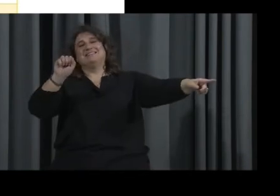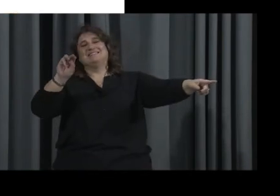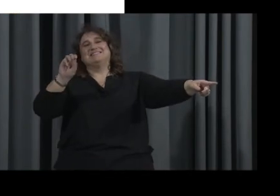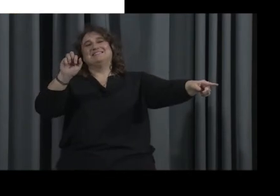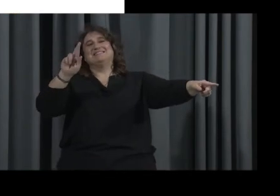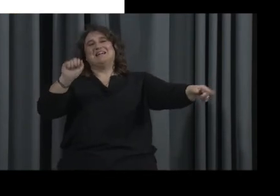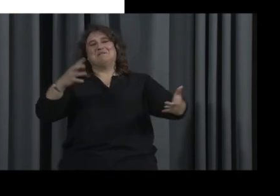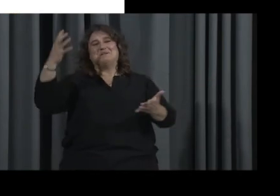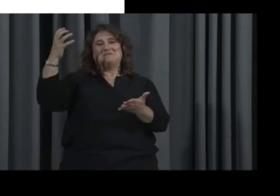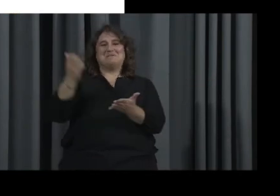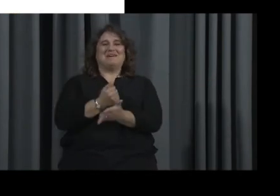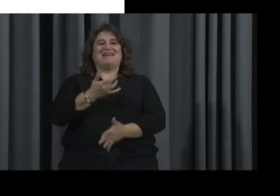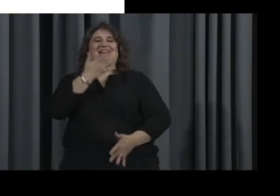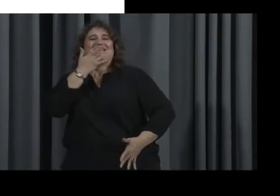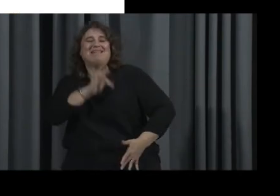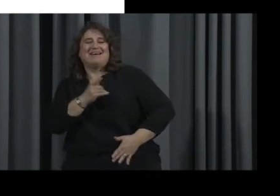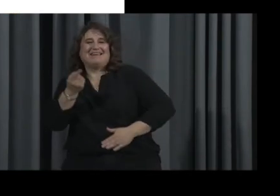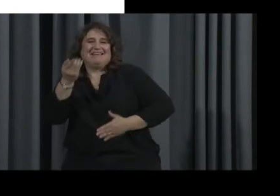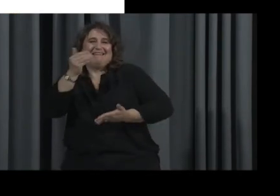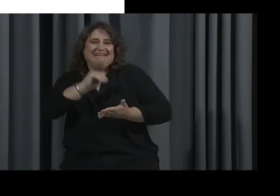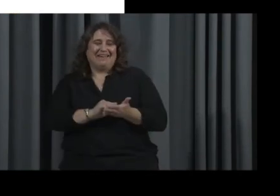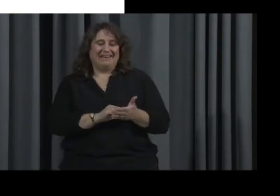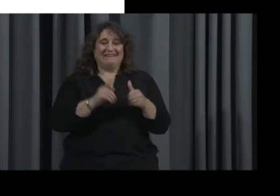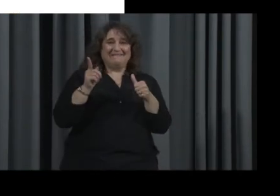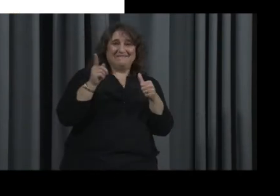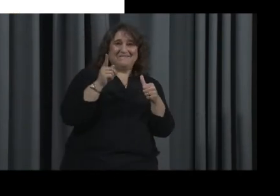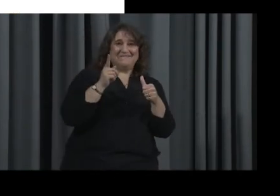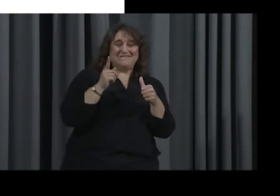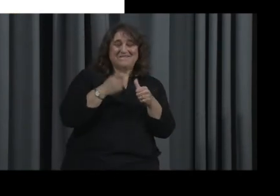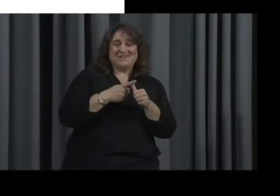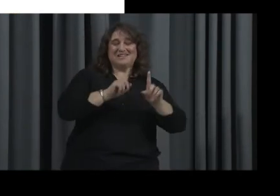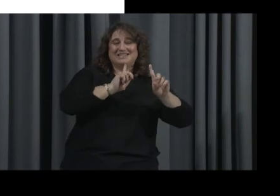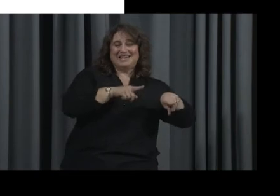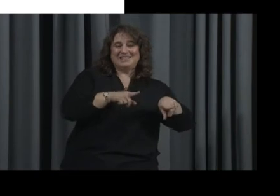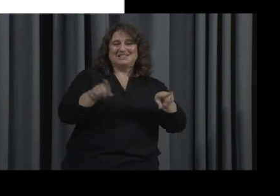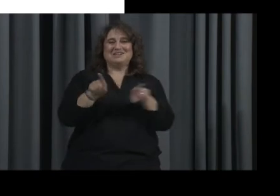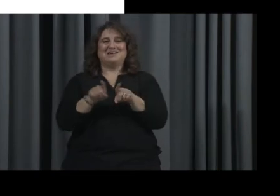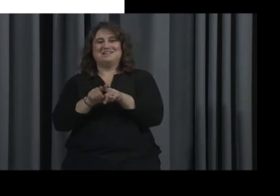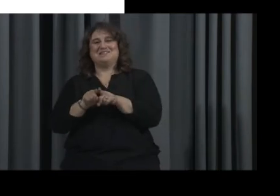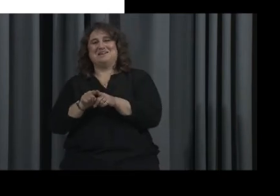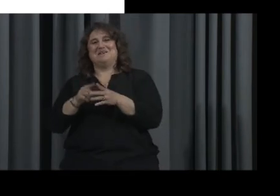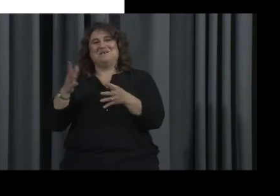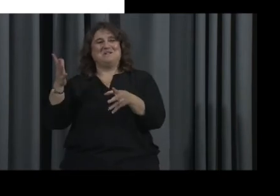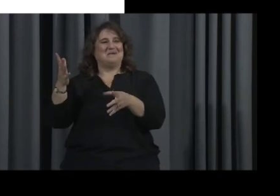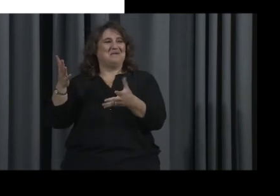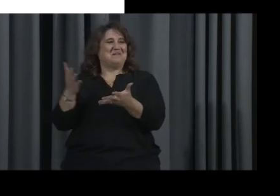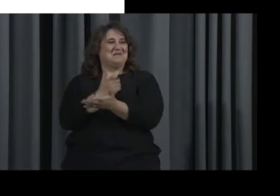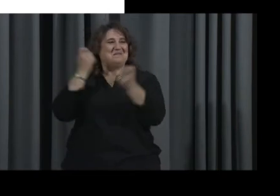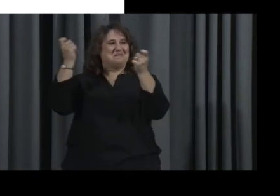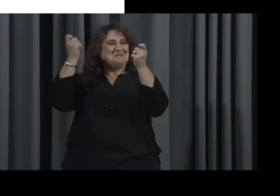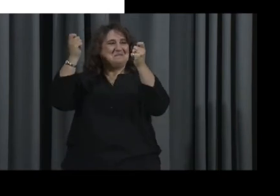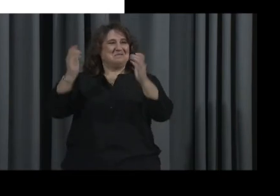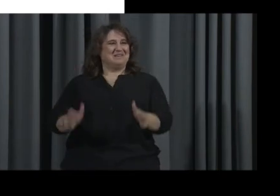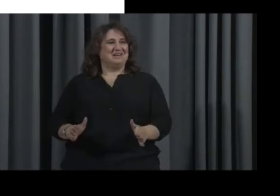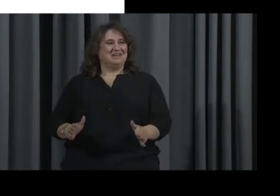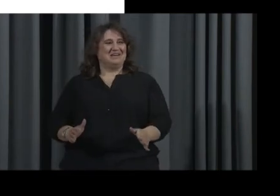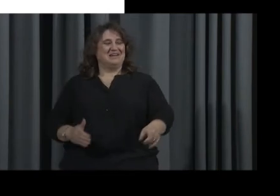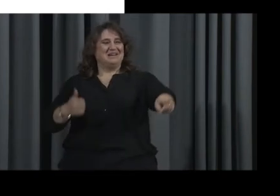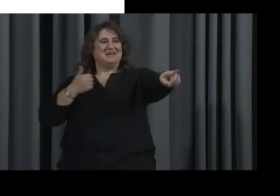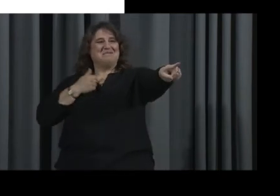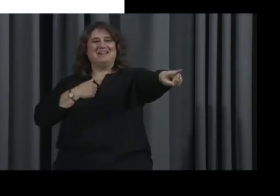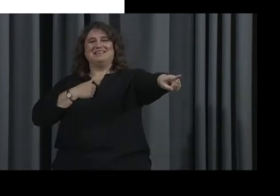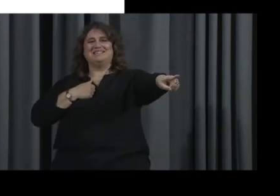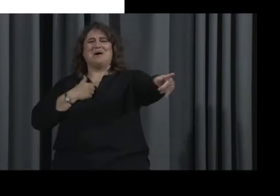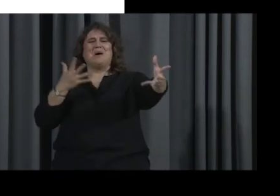Looks like you got lucky again. First won and also won the game. Wait a minute. Wait a I won. I want to play again.